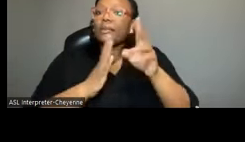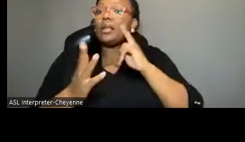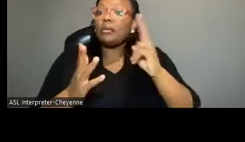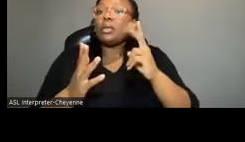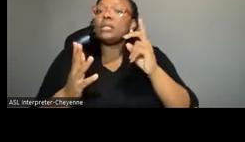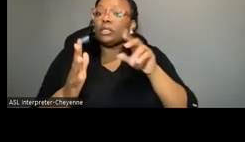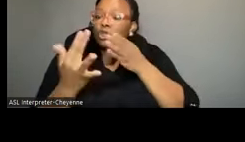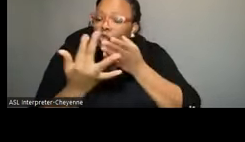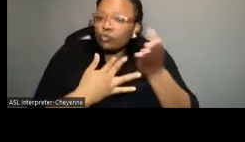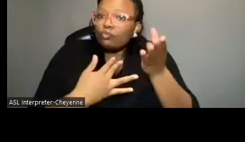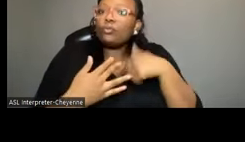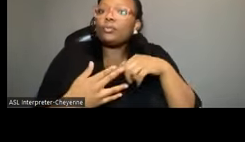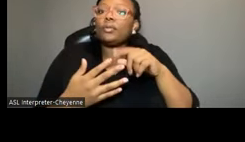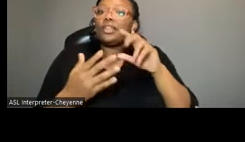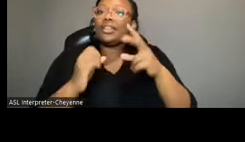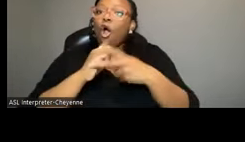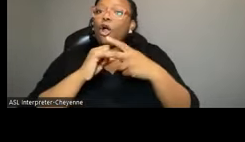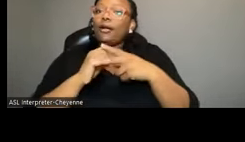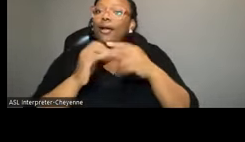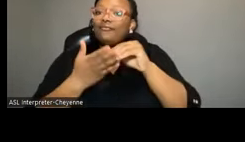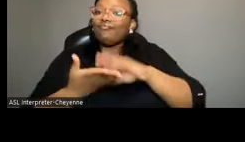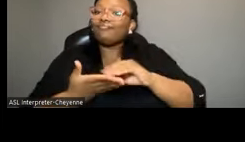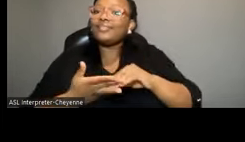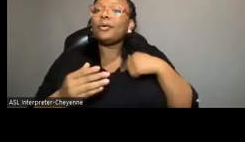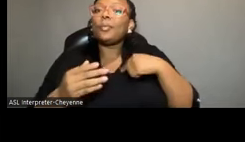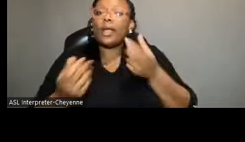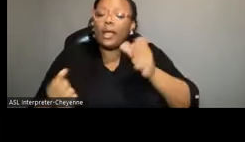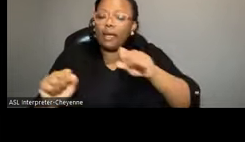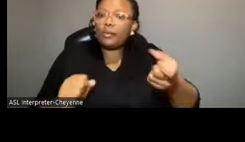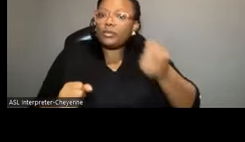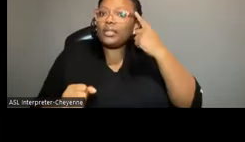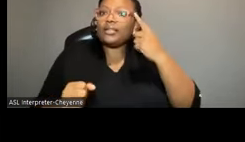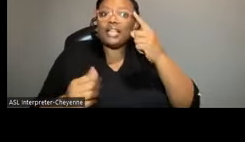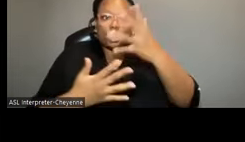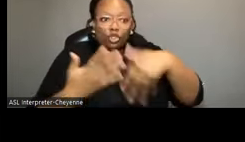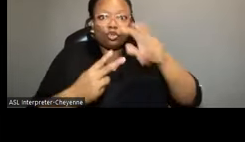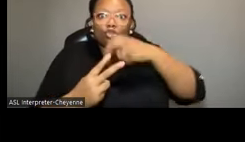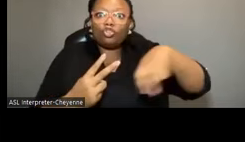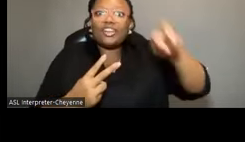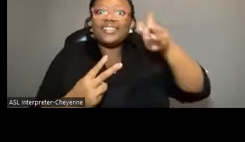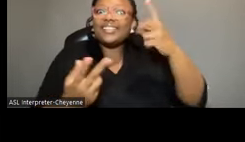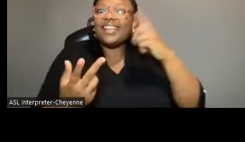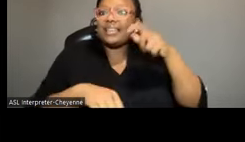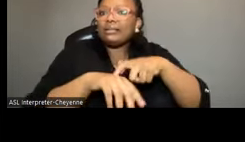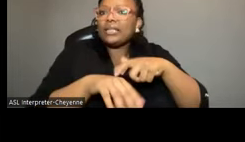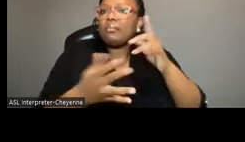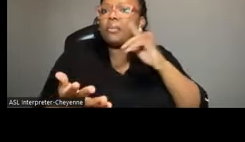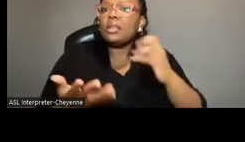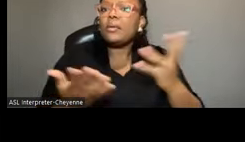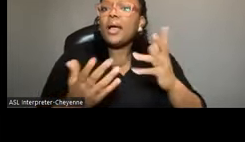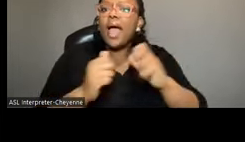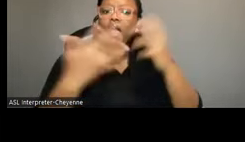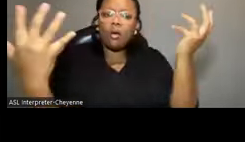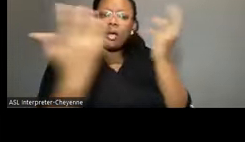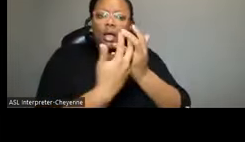through the archival records that really help us situate what the social transitions were and the political transitions at that time, and how we fit that